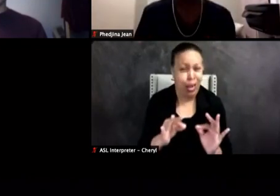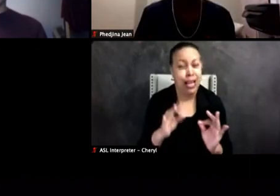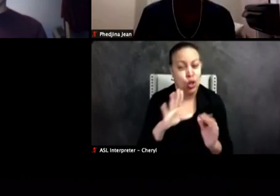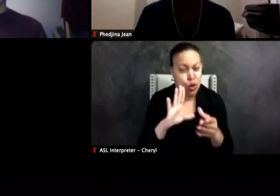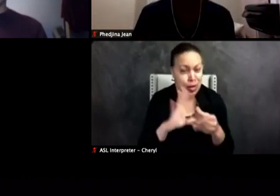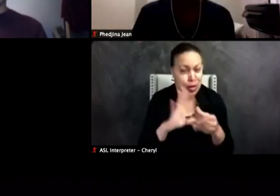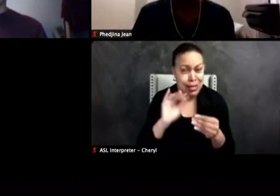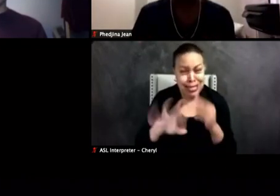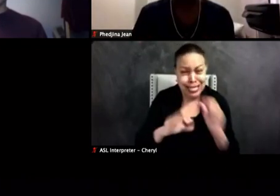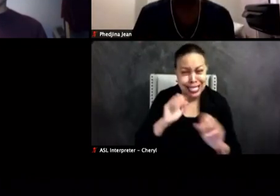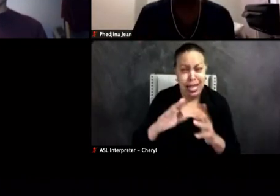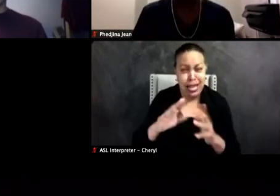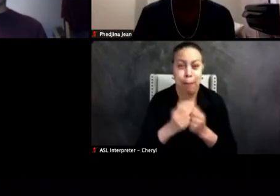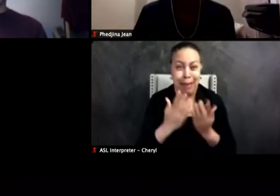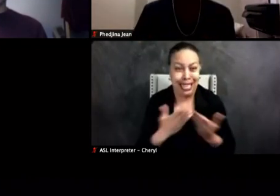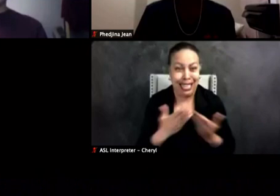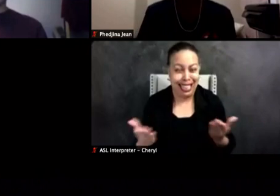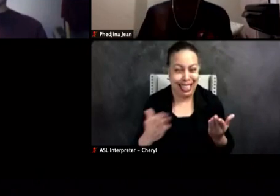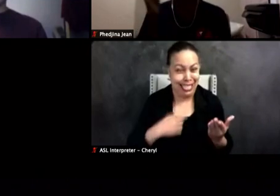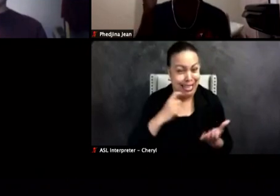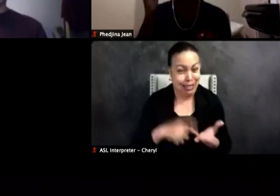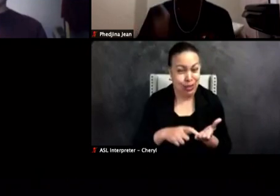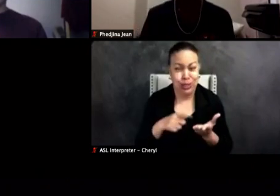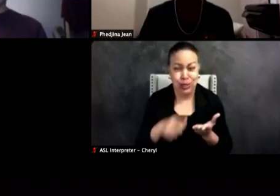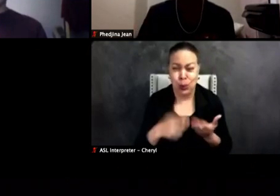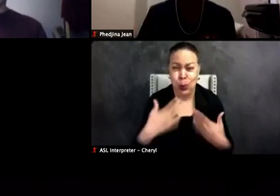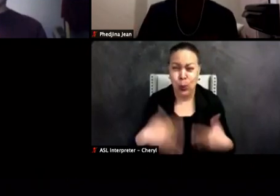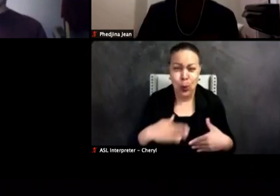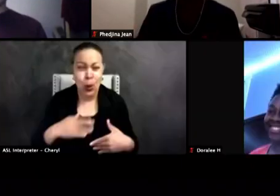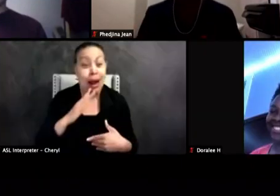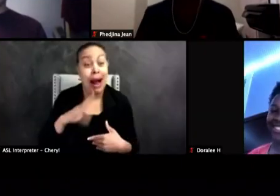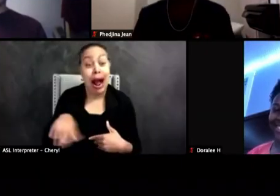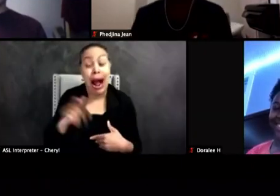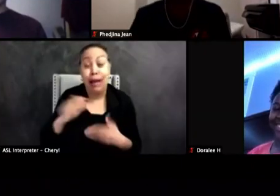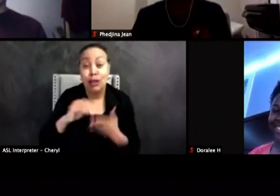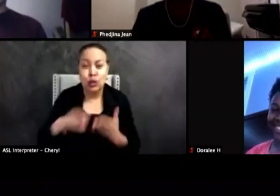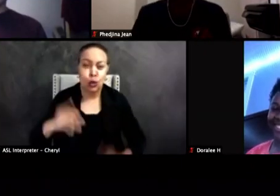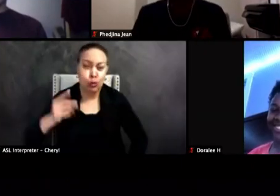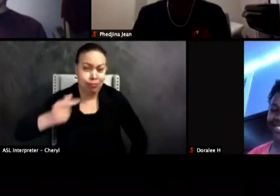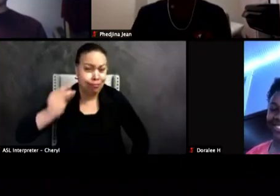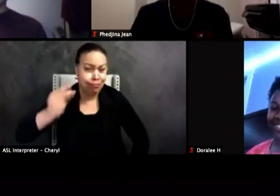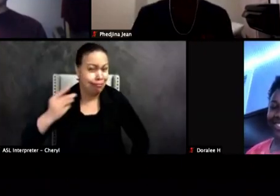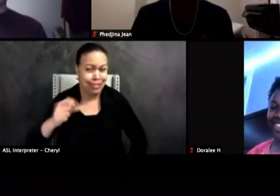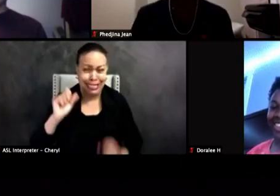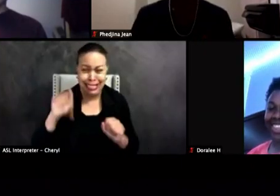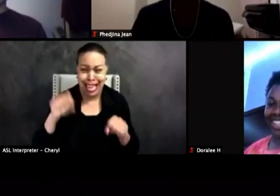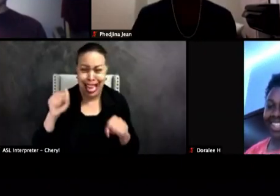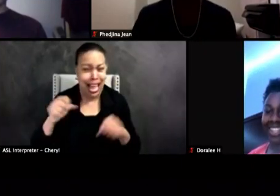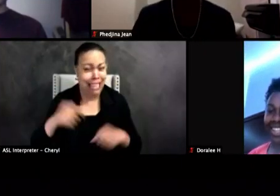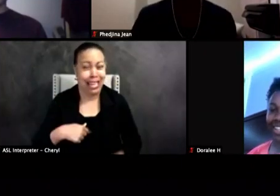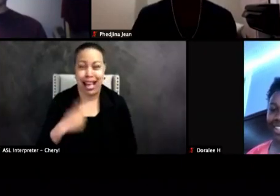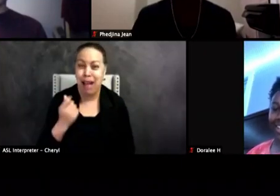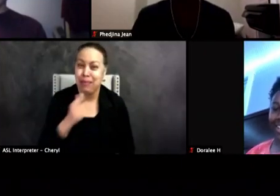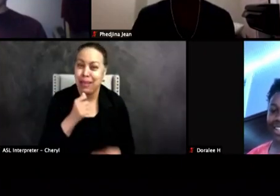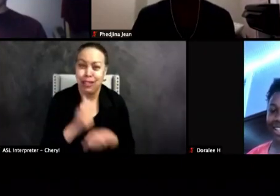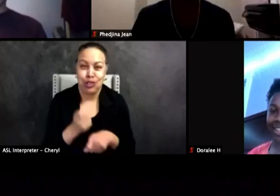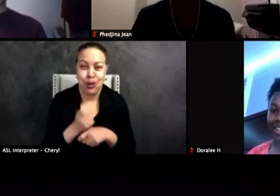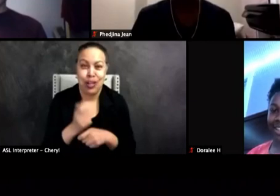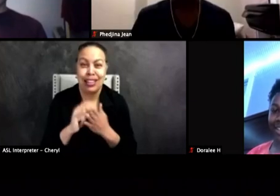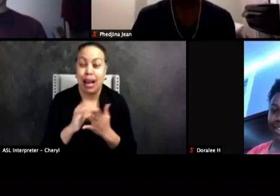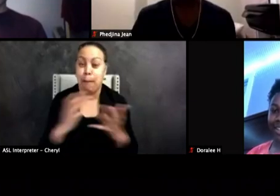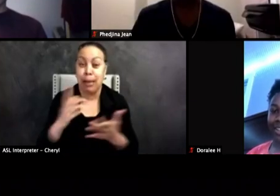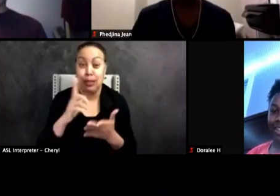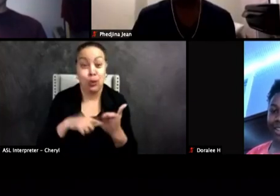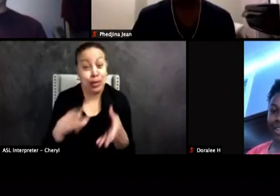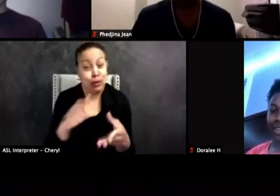lot of gems. I see fake for Gina, uh, bigging you up on the screen, uh, because I'm not joking when I tell you much of what you covered